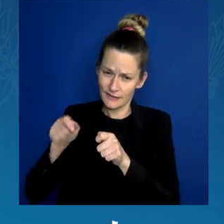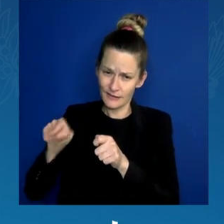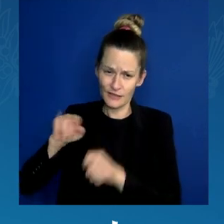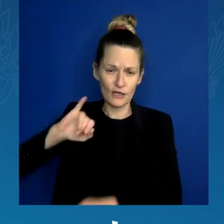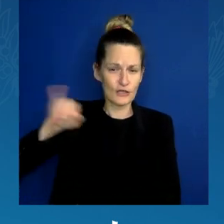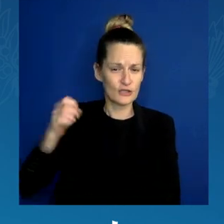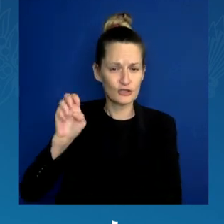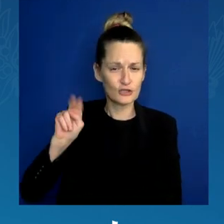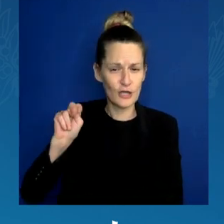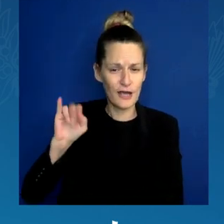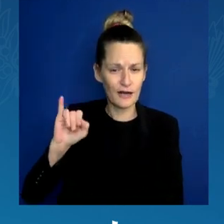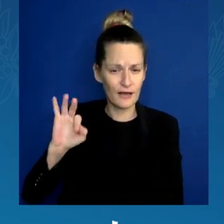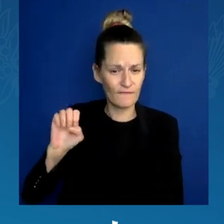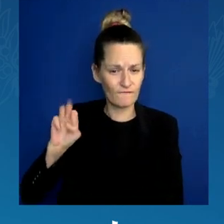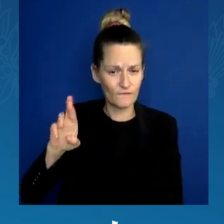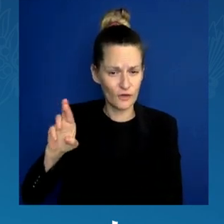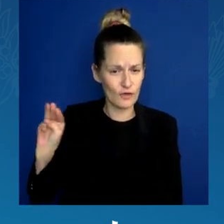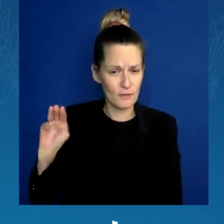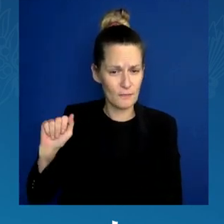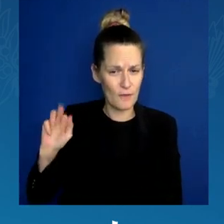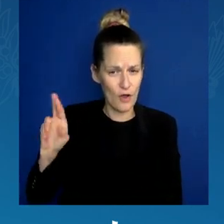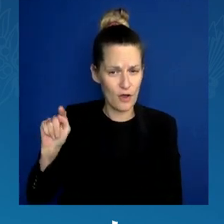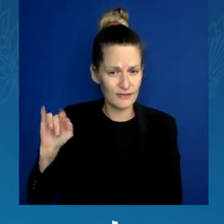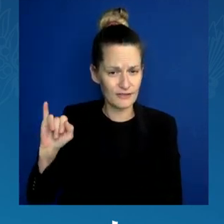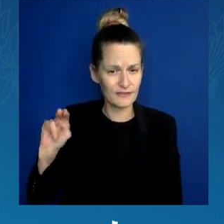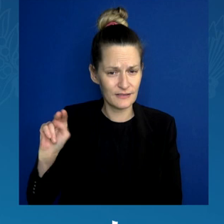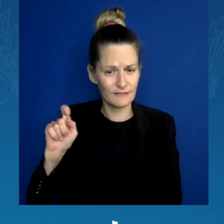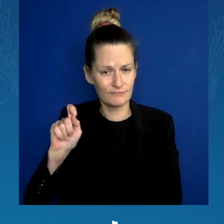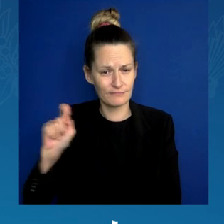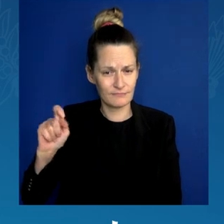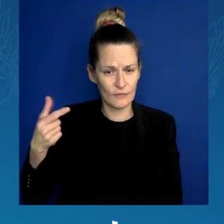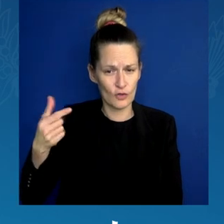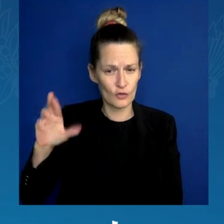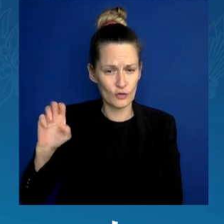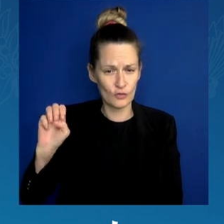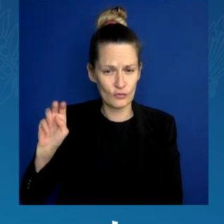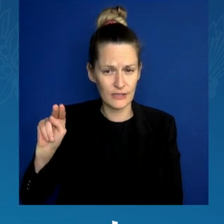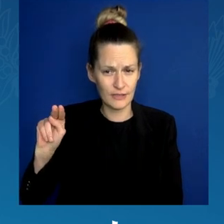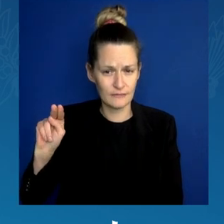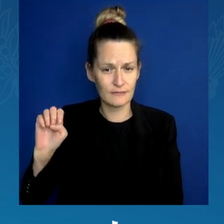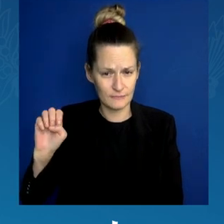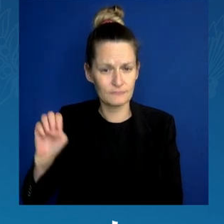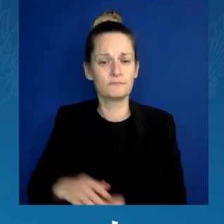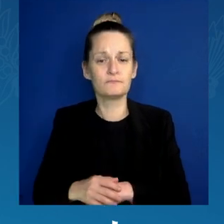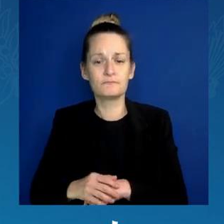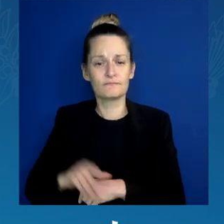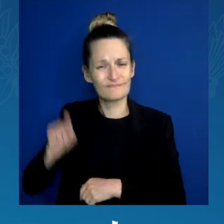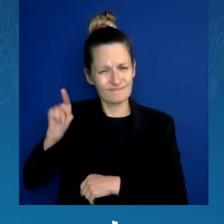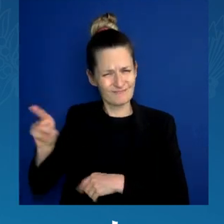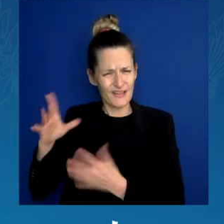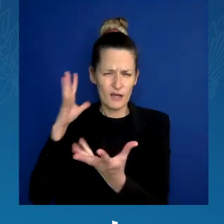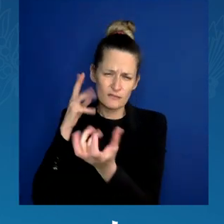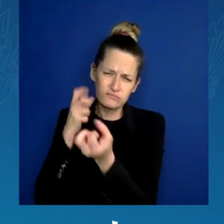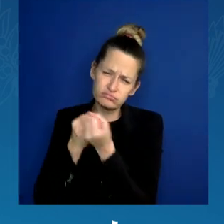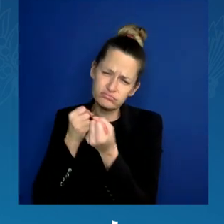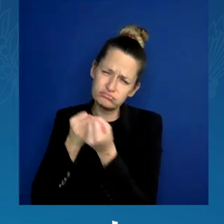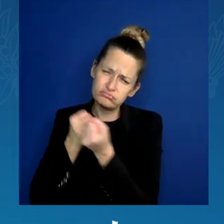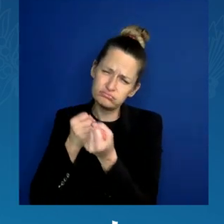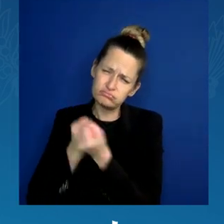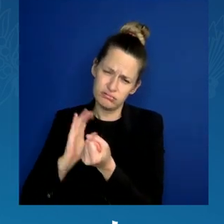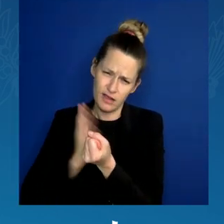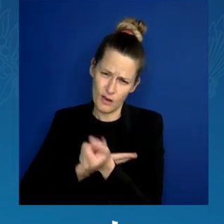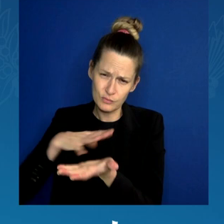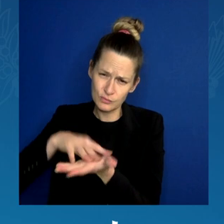Now look, just by showing up, I think you realize how important voting is. But I want to make sure that everybody in the community does.